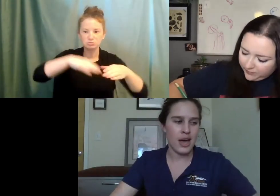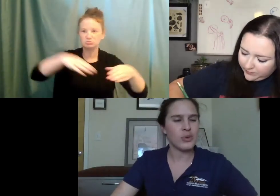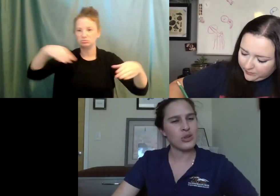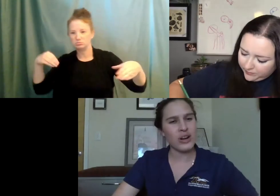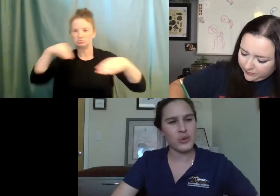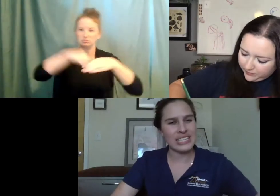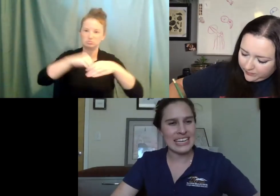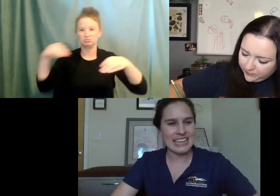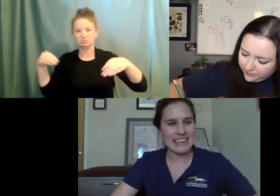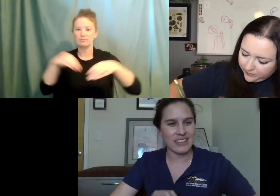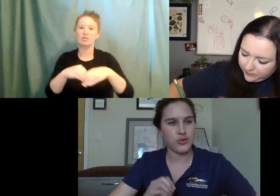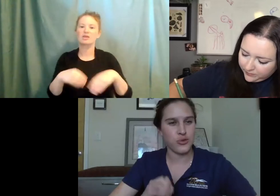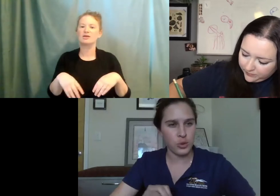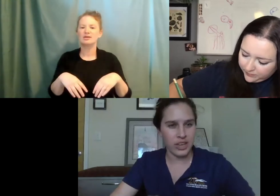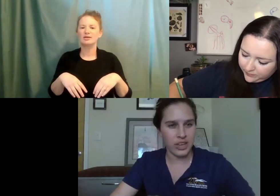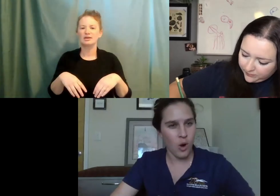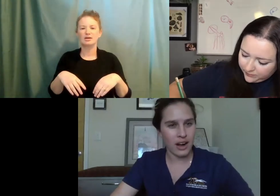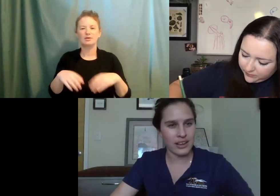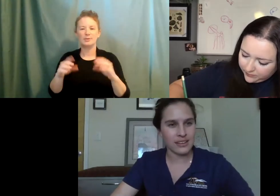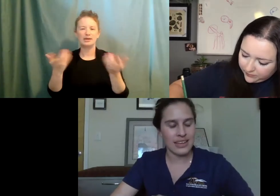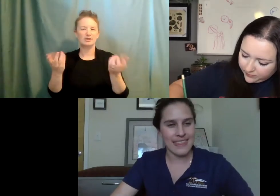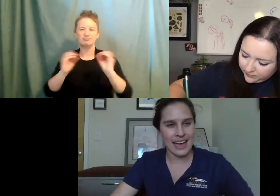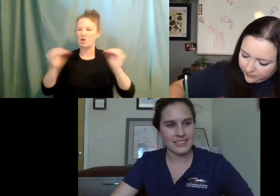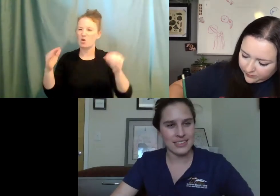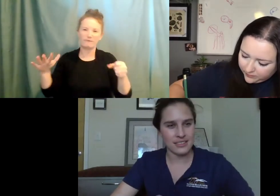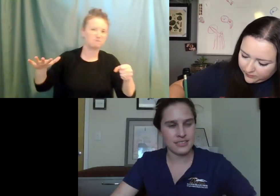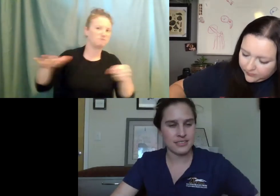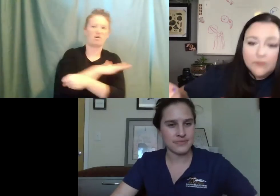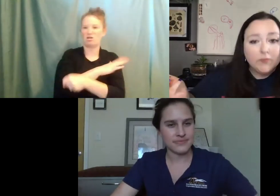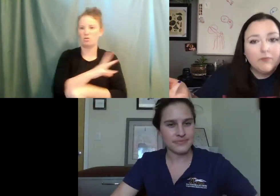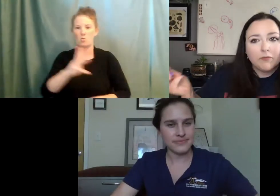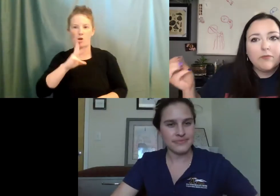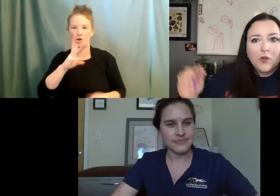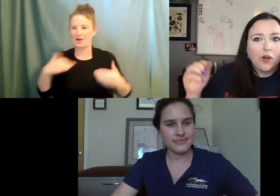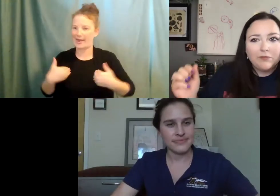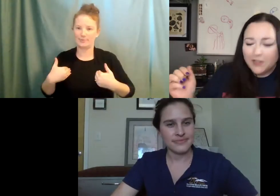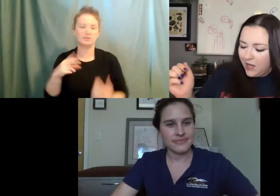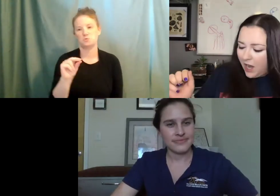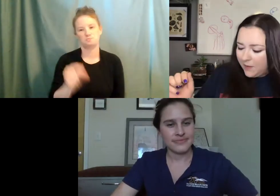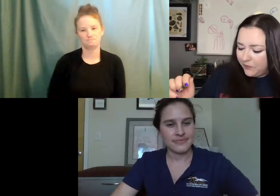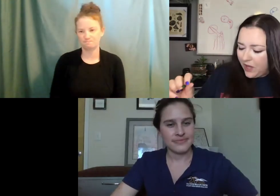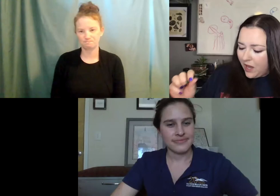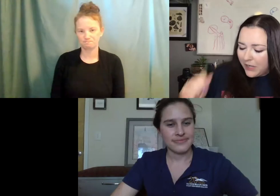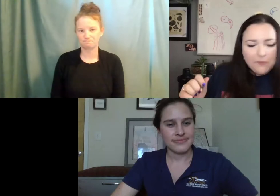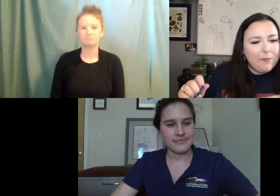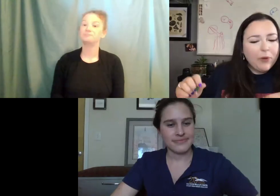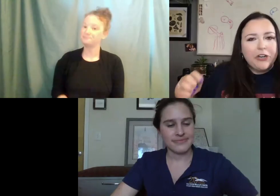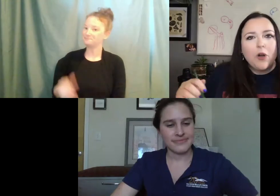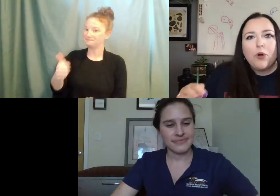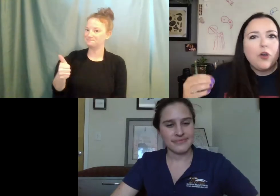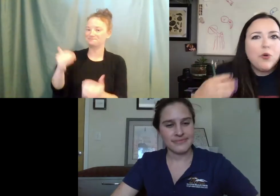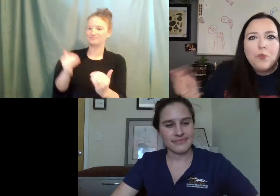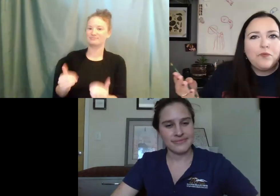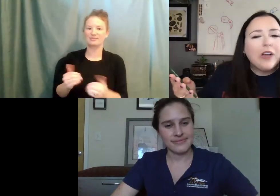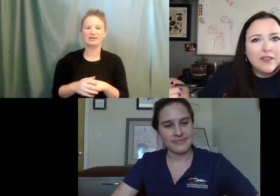Um, we don't ever really take anything that's fully aquatic in that sense. Cool. Um, a bunch of people want to